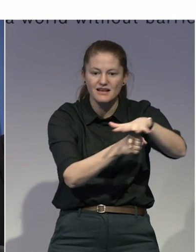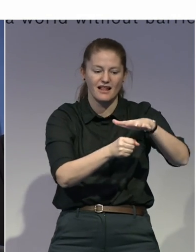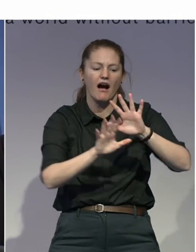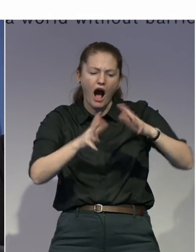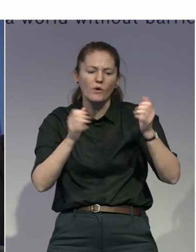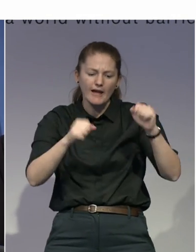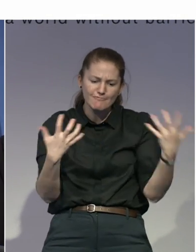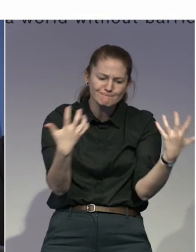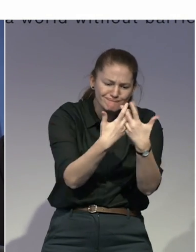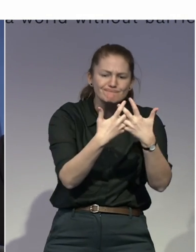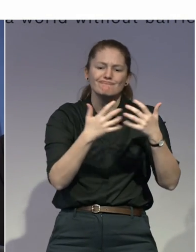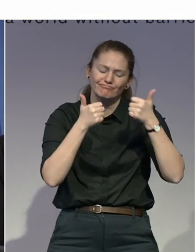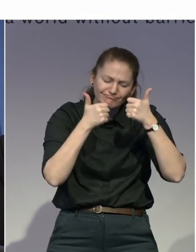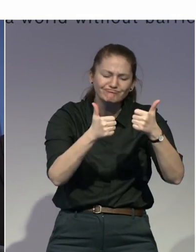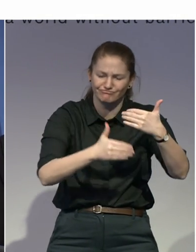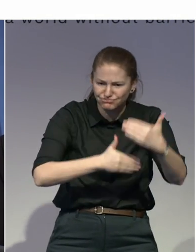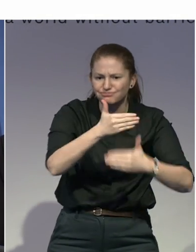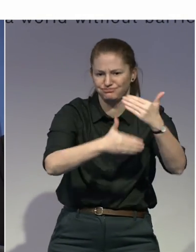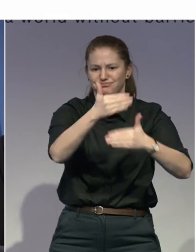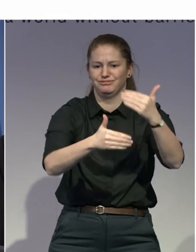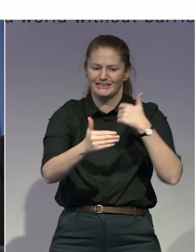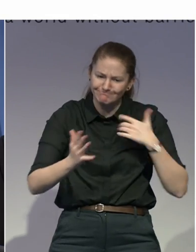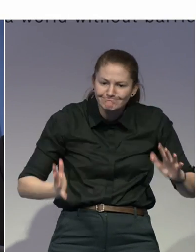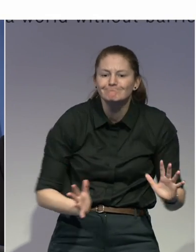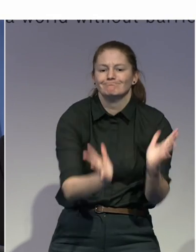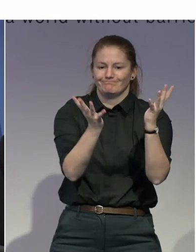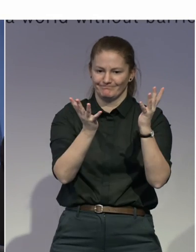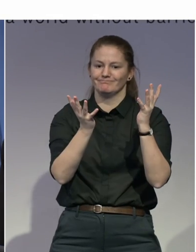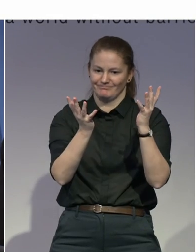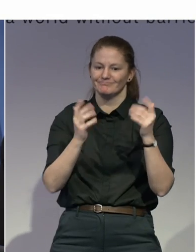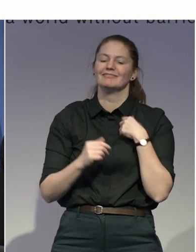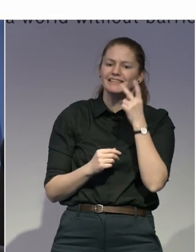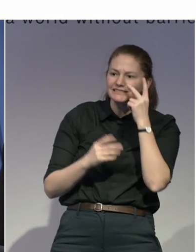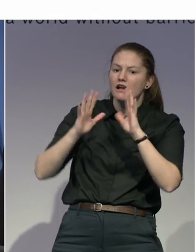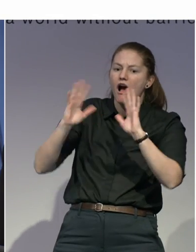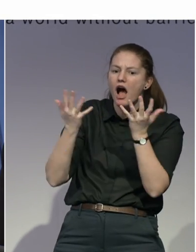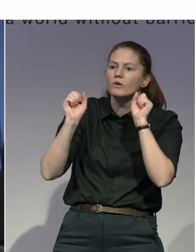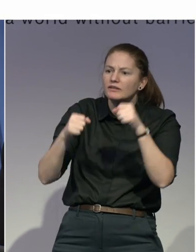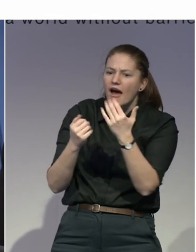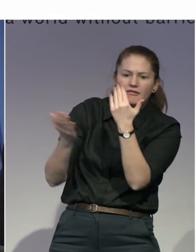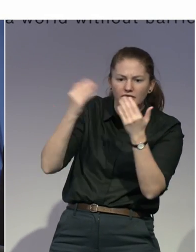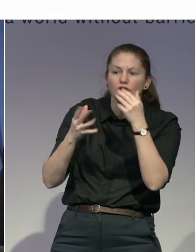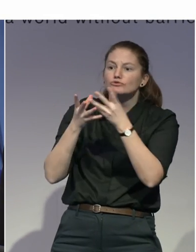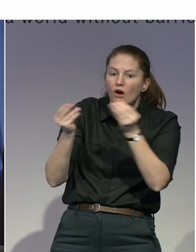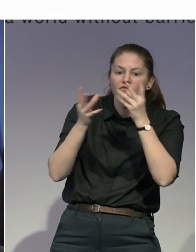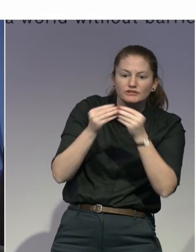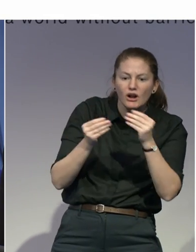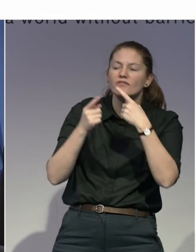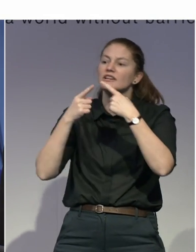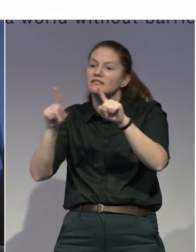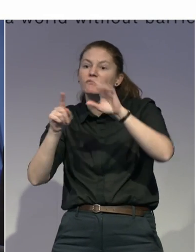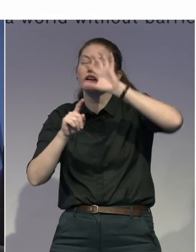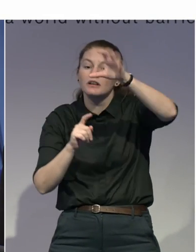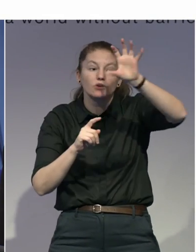solution like this could have been transferred just relying on other partner in different countries.